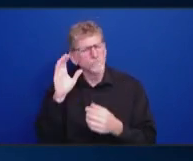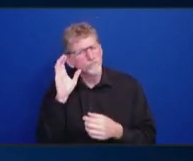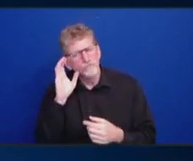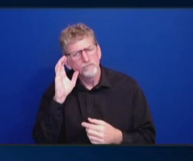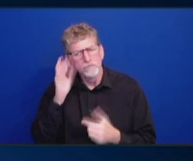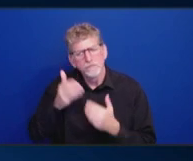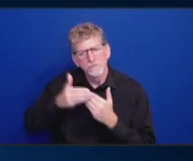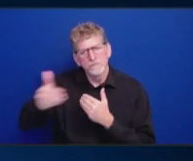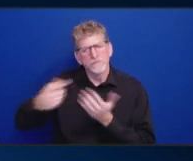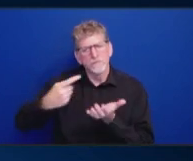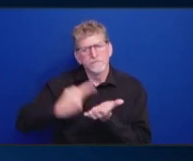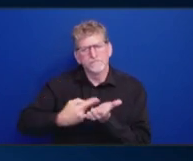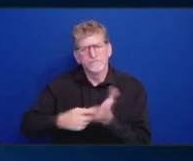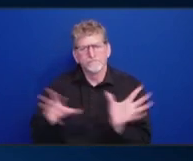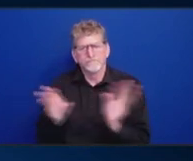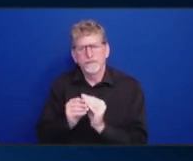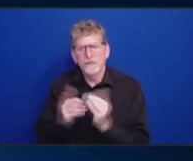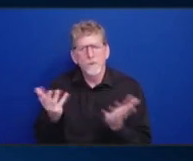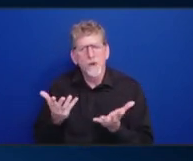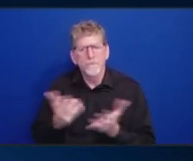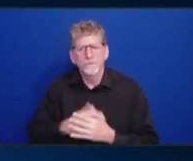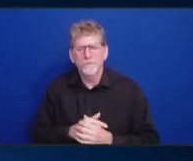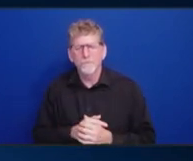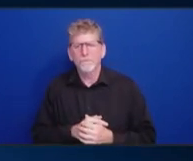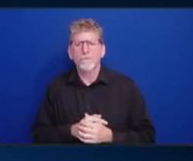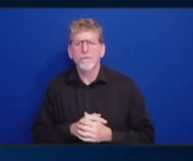subcommission meetings, but this is for the commission meeting.